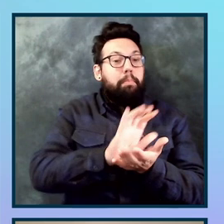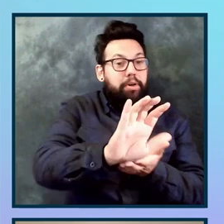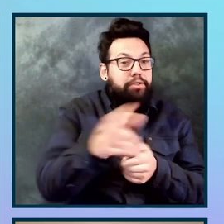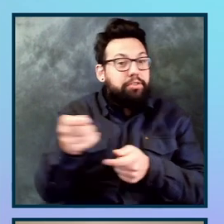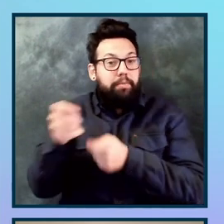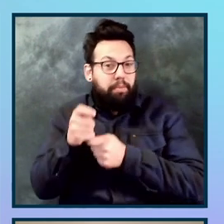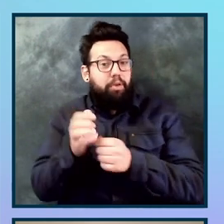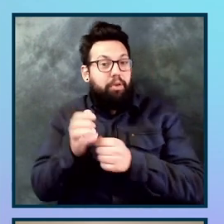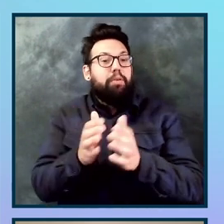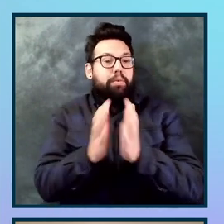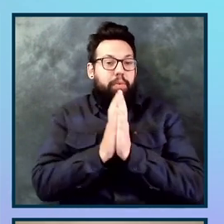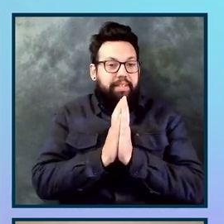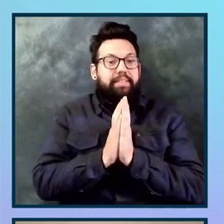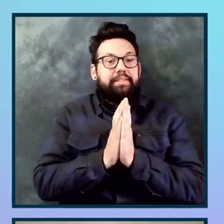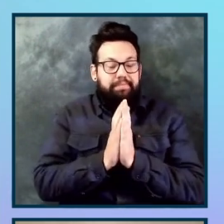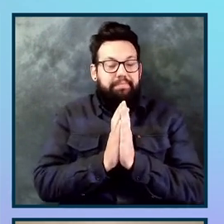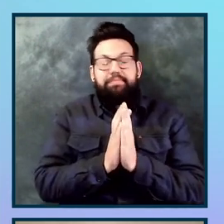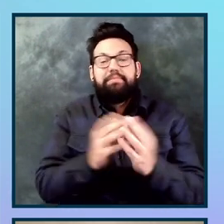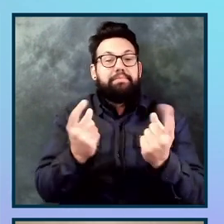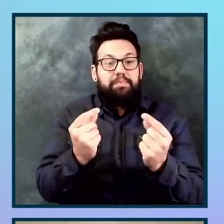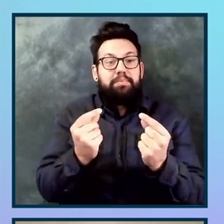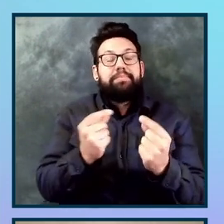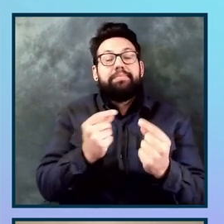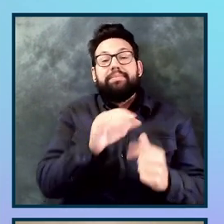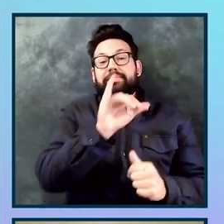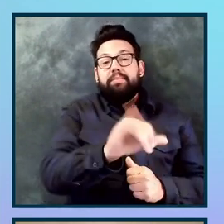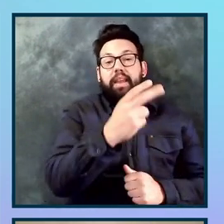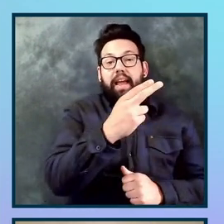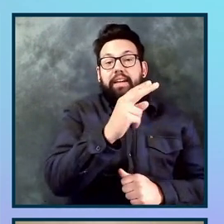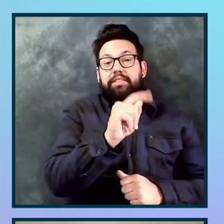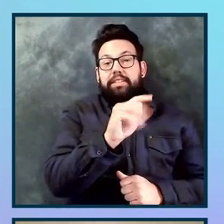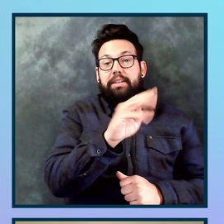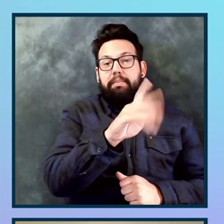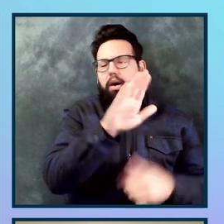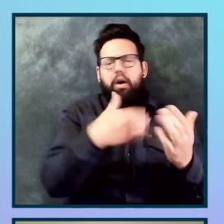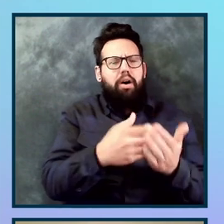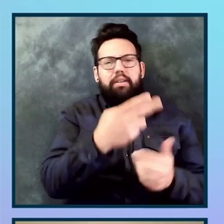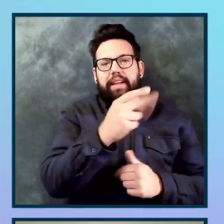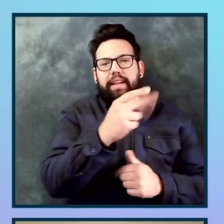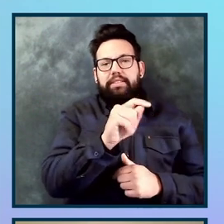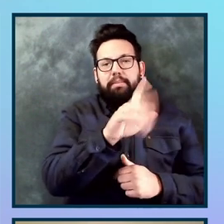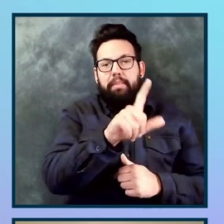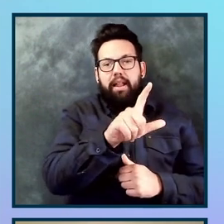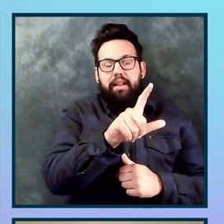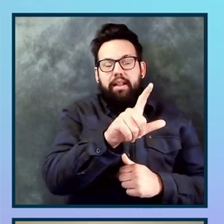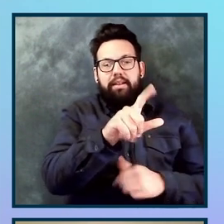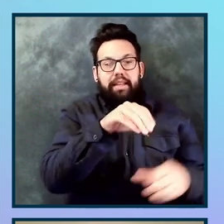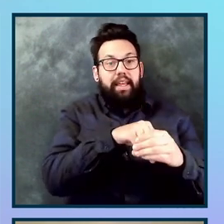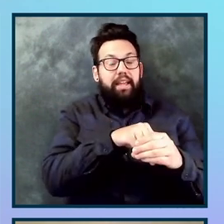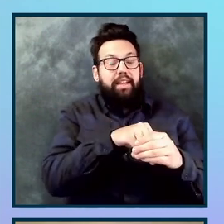server. actually takes the HTML of the, of all the, all the HTML files that are in the pull request that are changed in your branch,